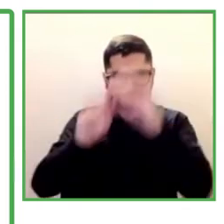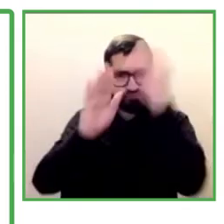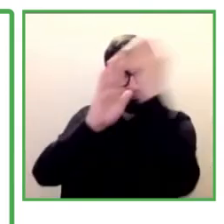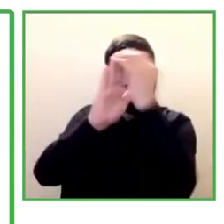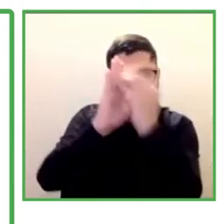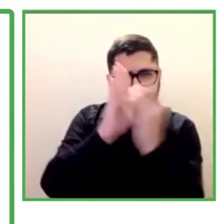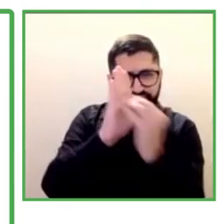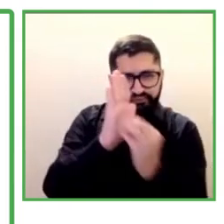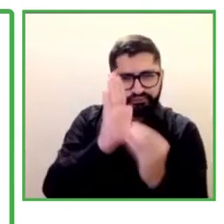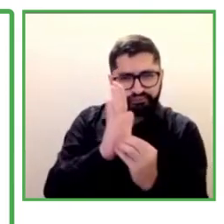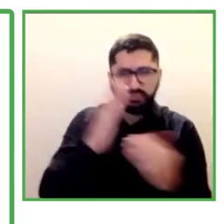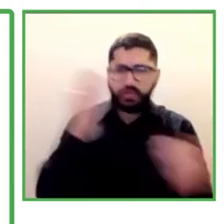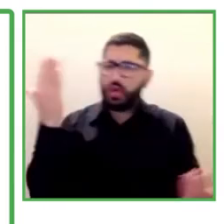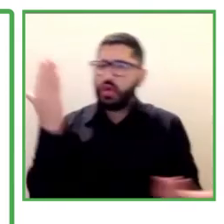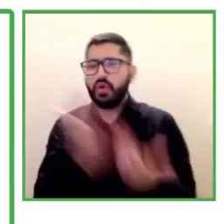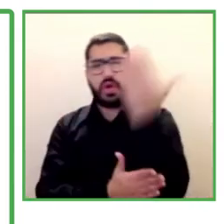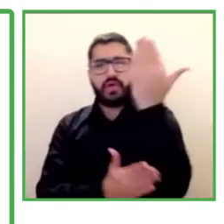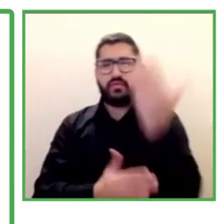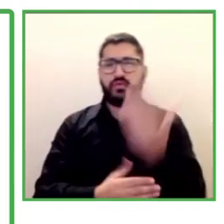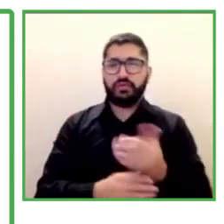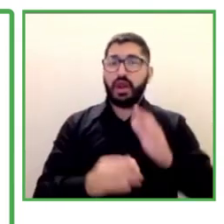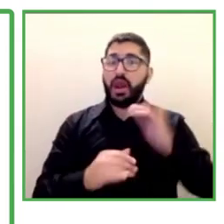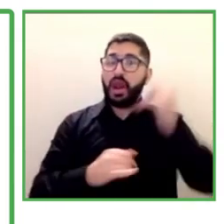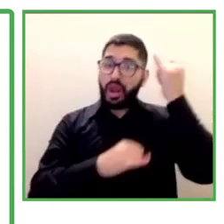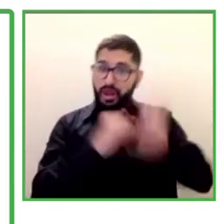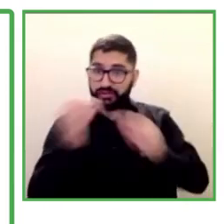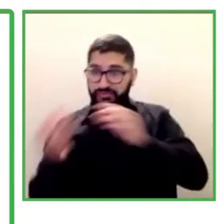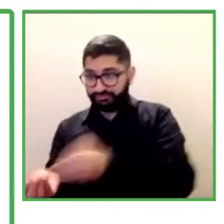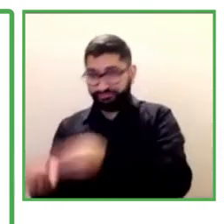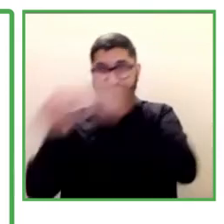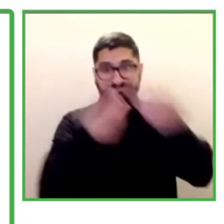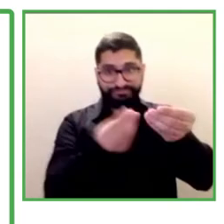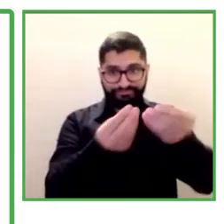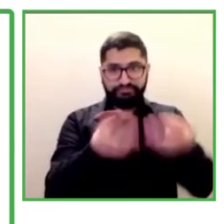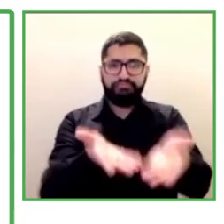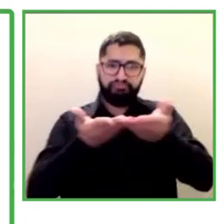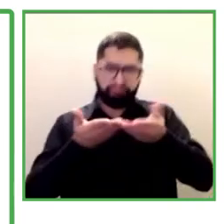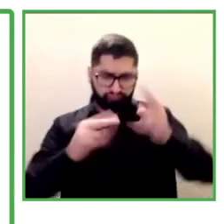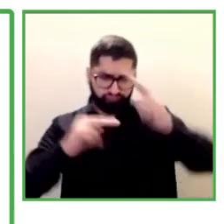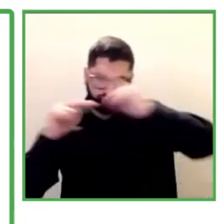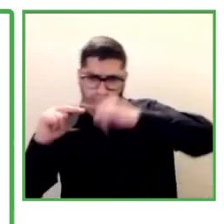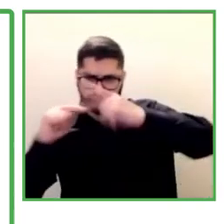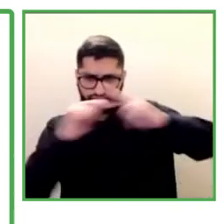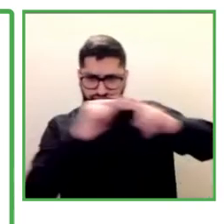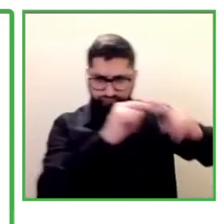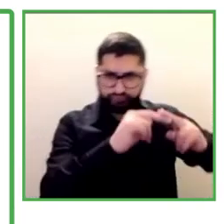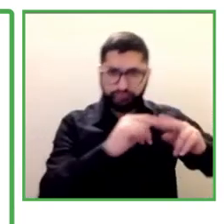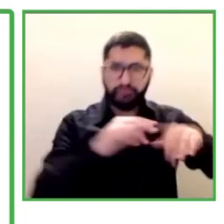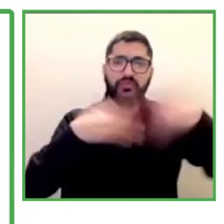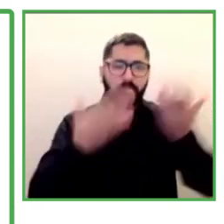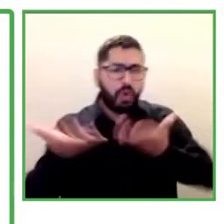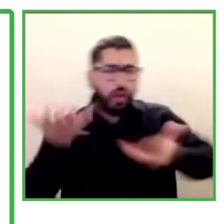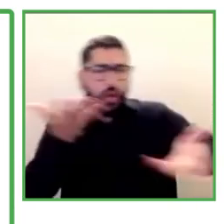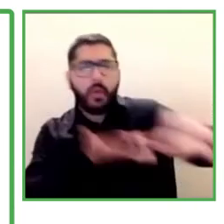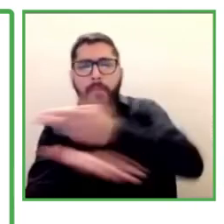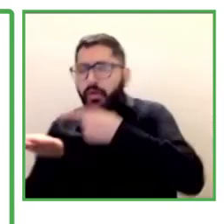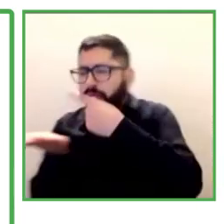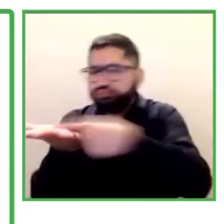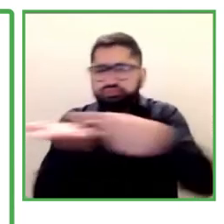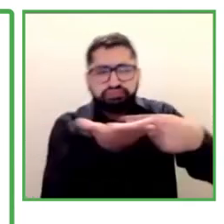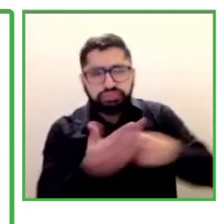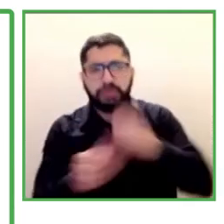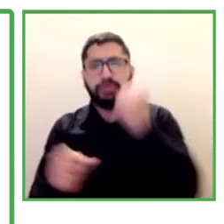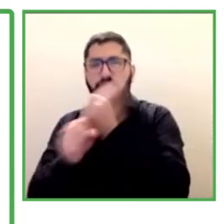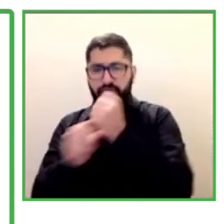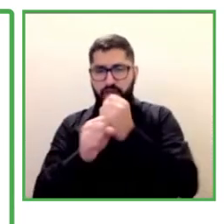this in such a way that we can dispose of this and share it with the different networks that